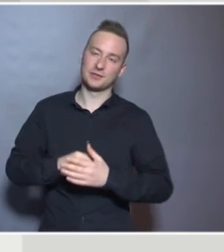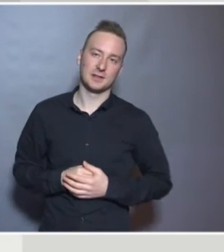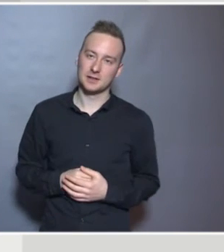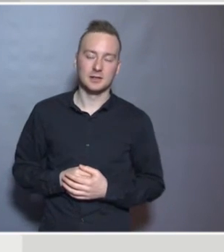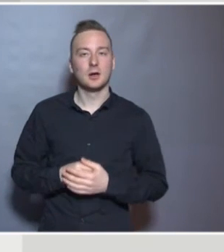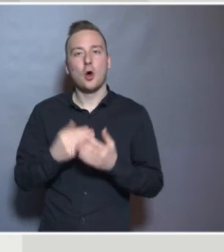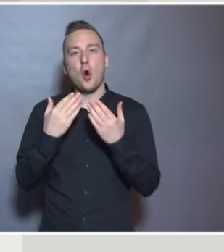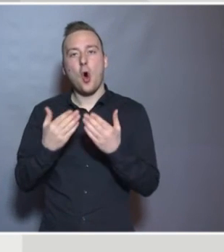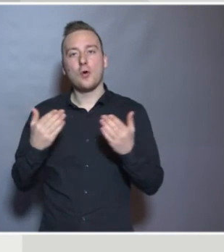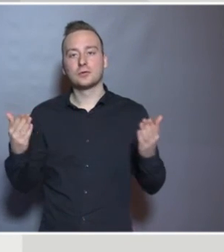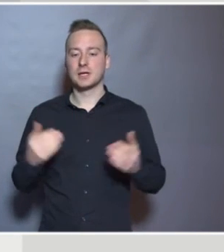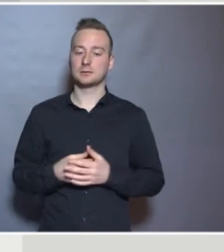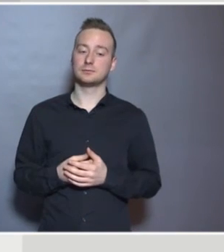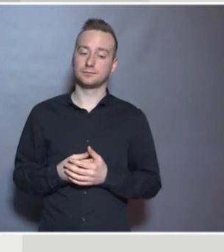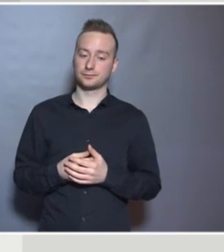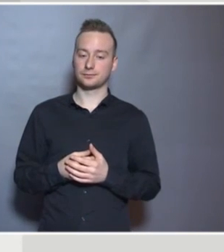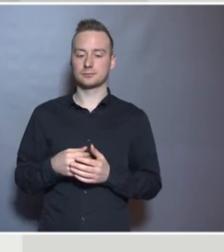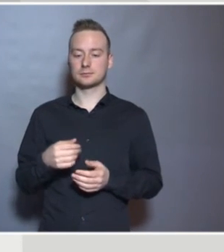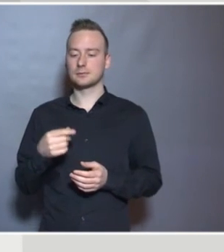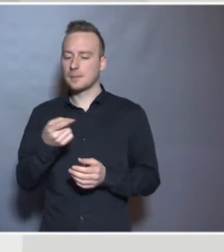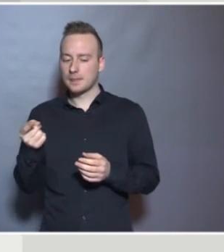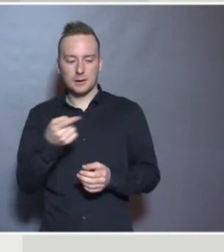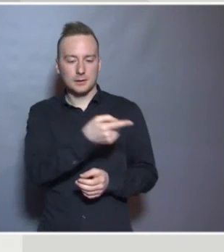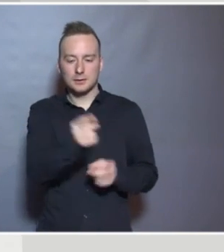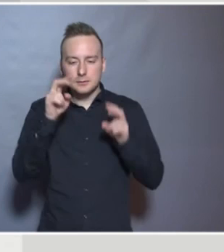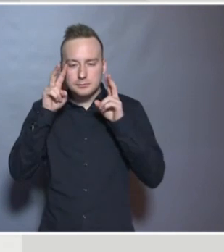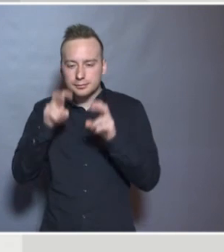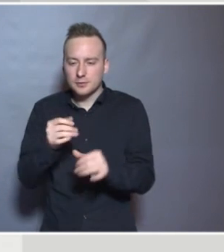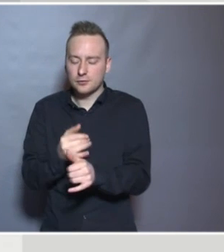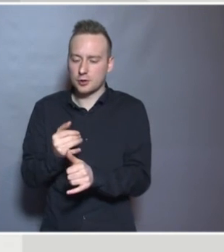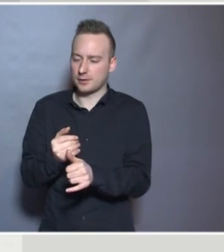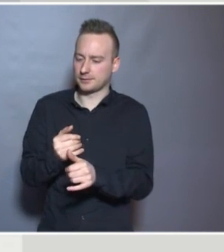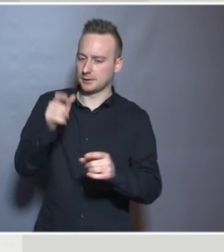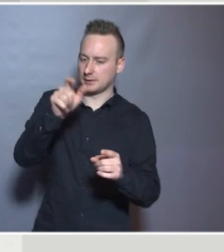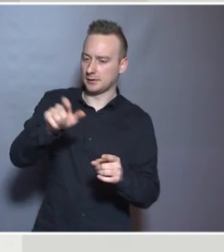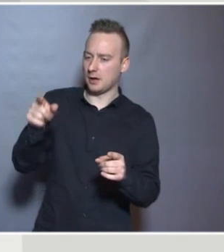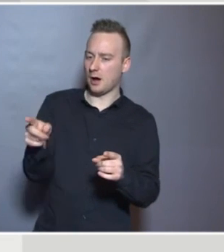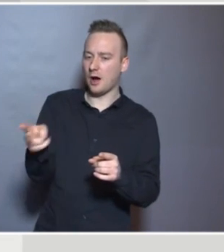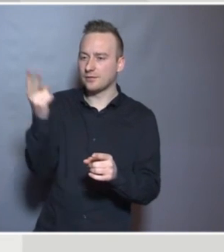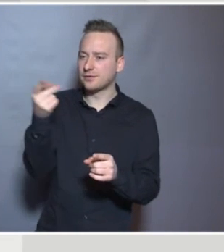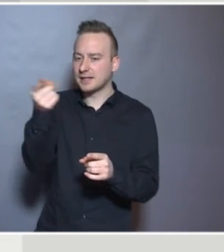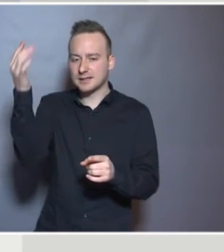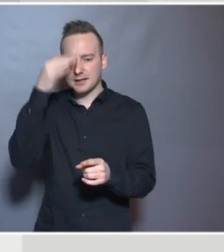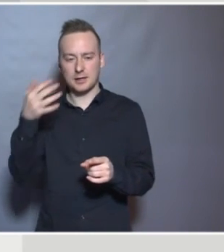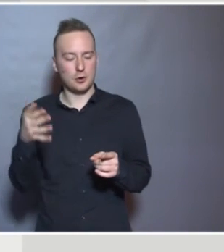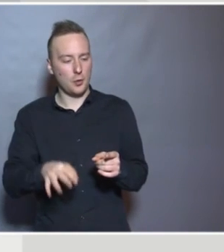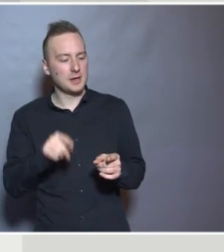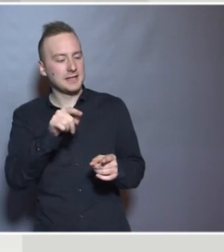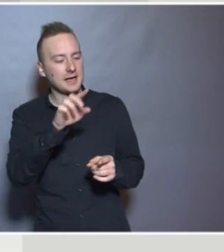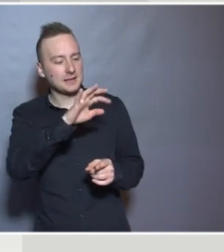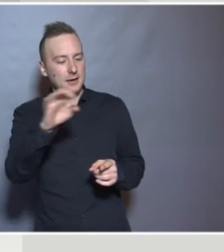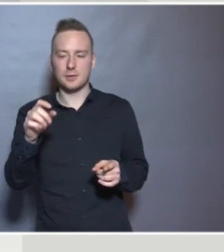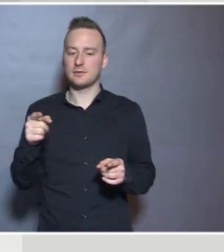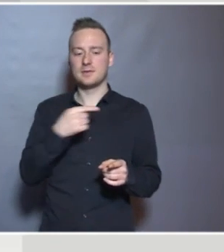very often looking and examining how other people think about the terms that we think we understand